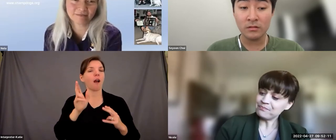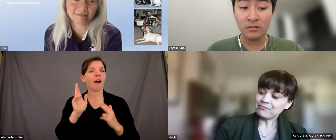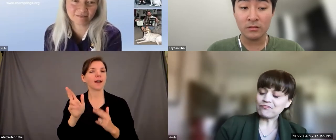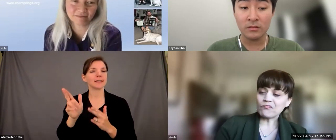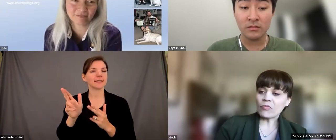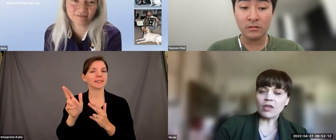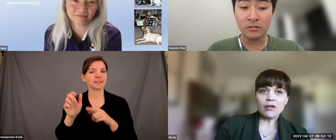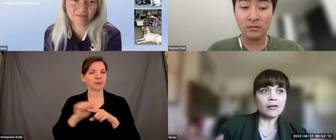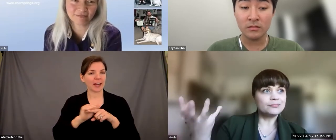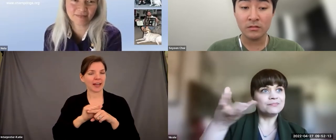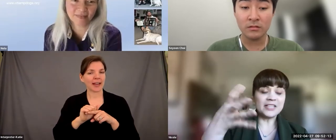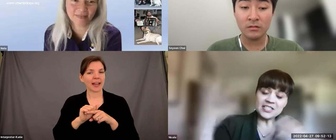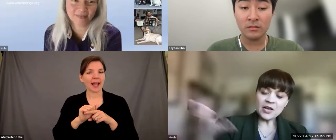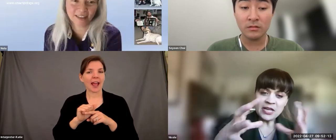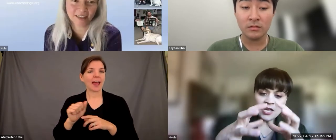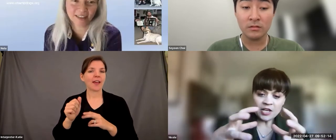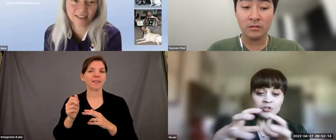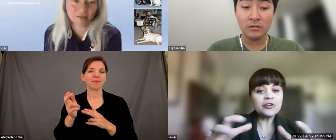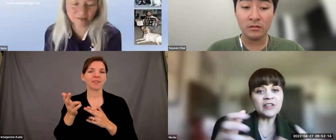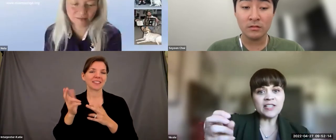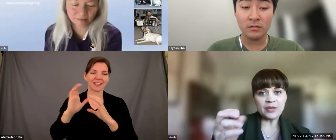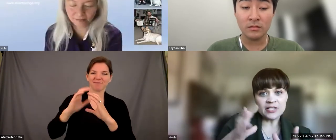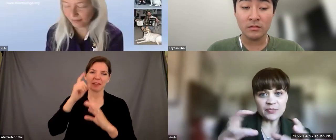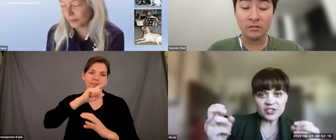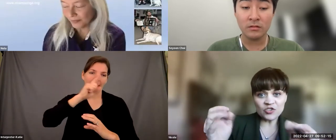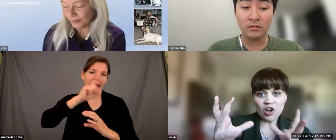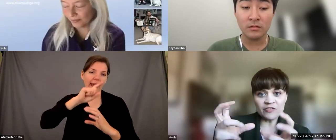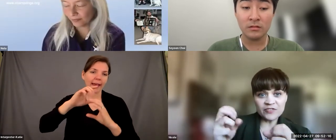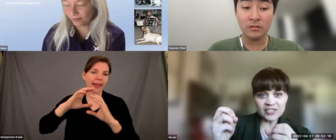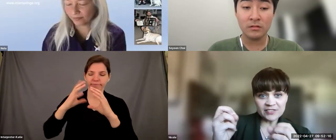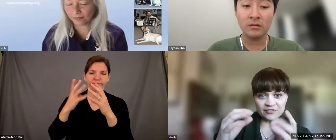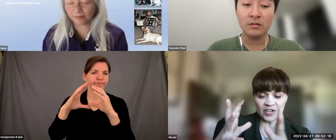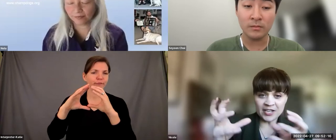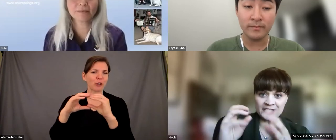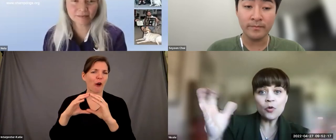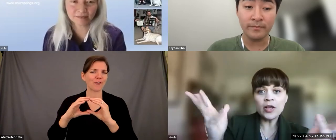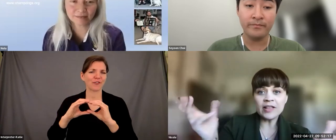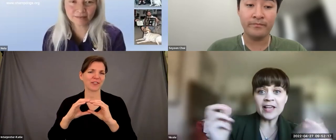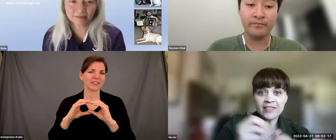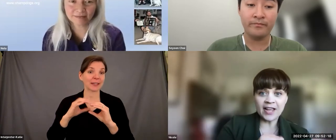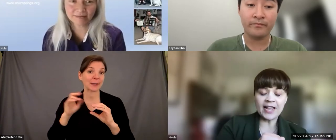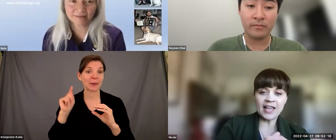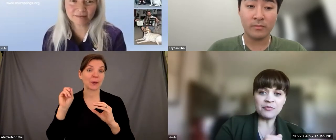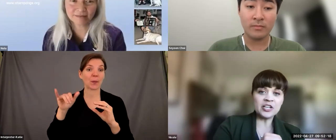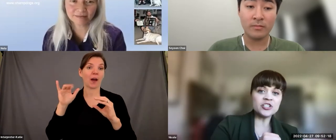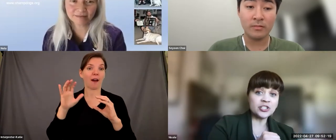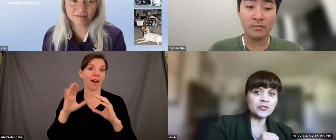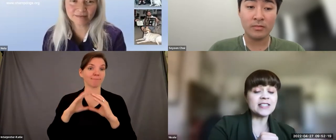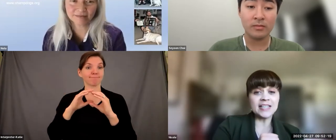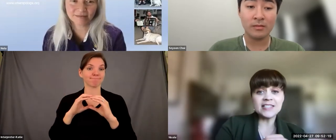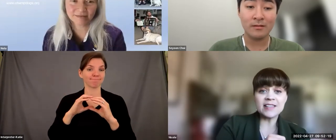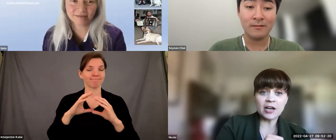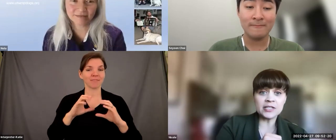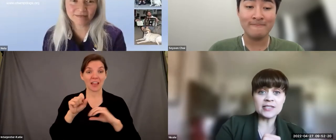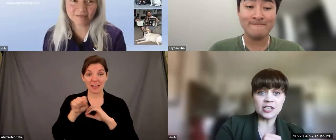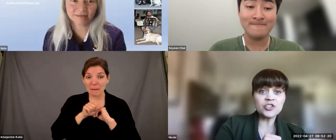uh it's a dummy a retrieving dummy this big soft fun toy like thing and when it shoots